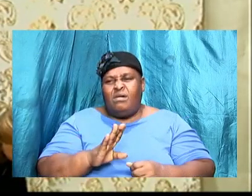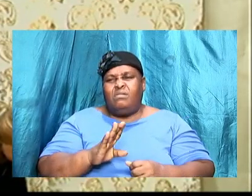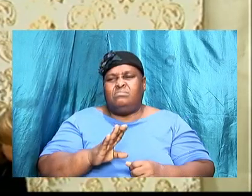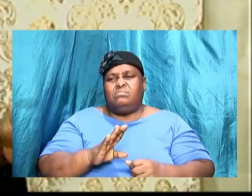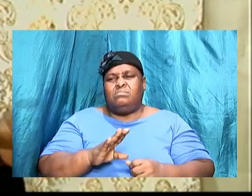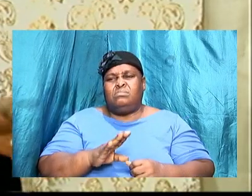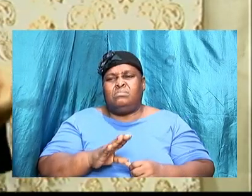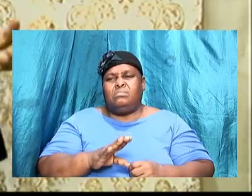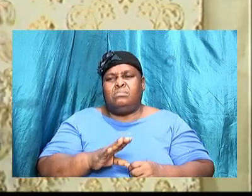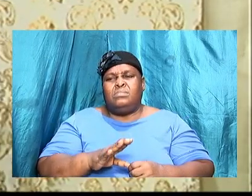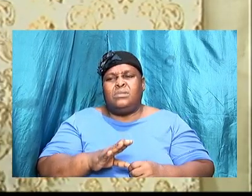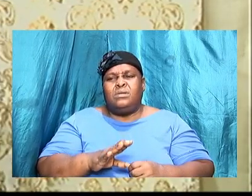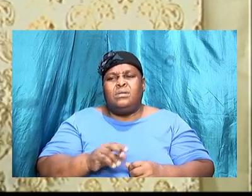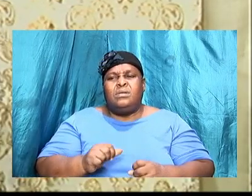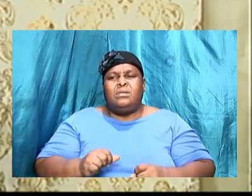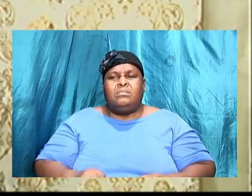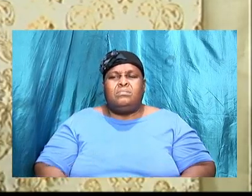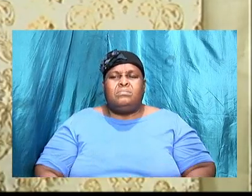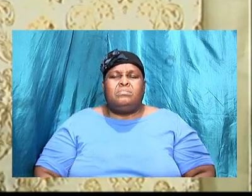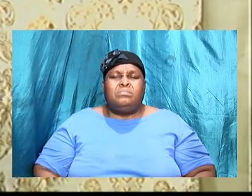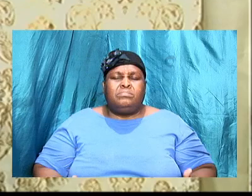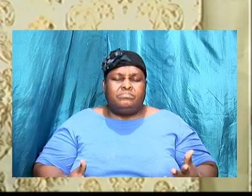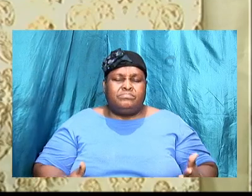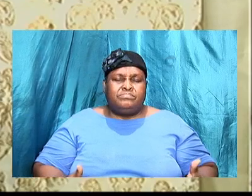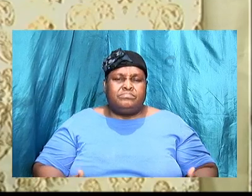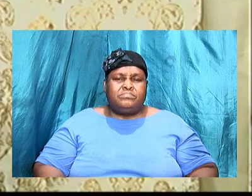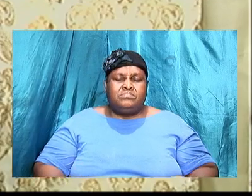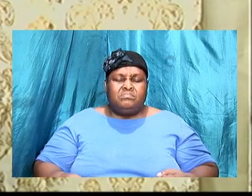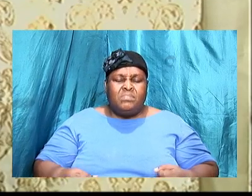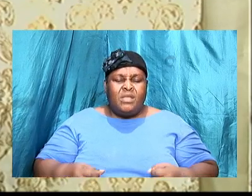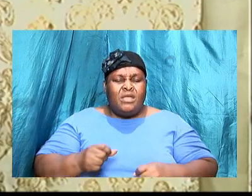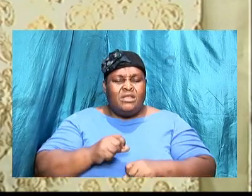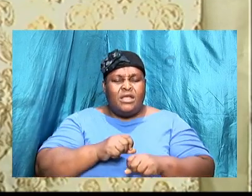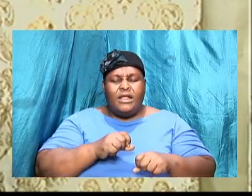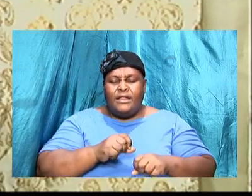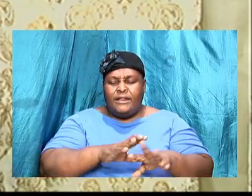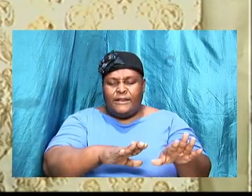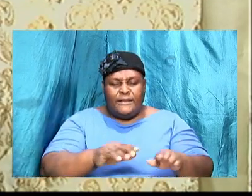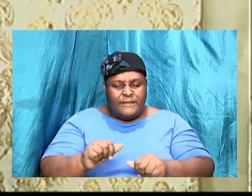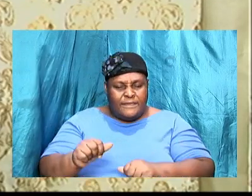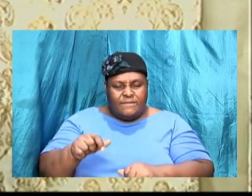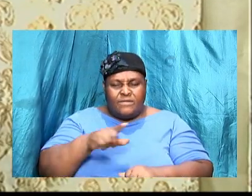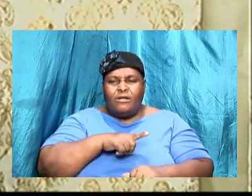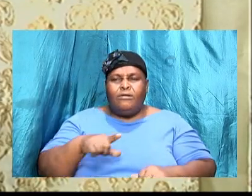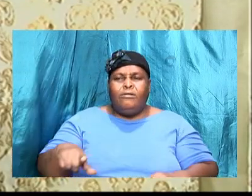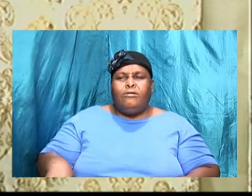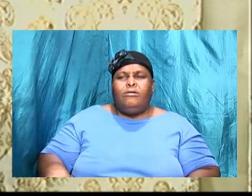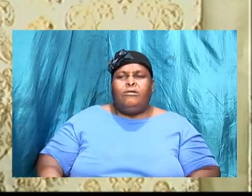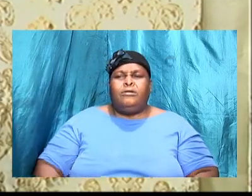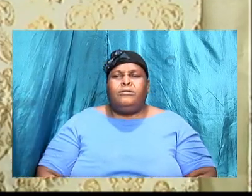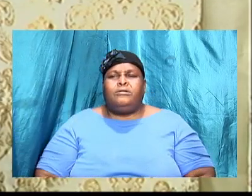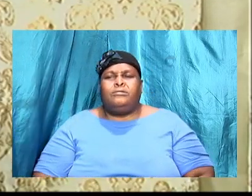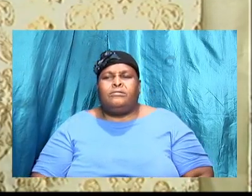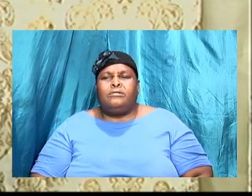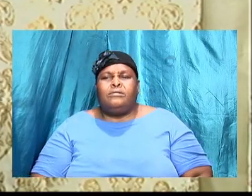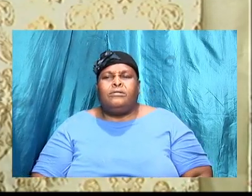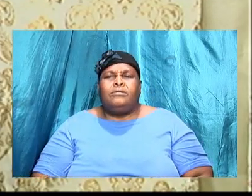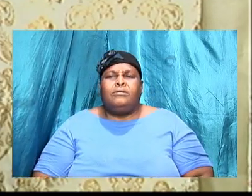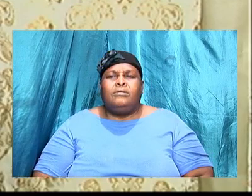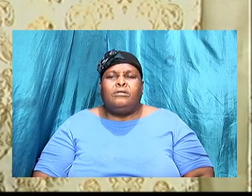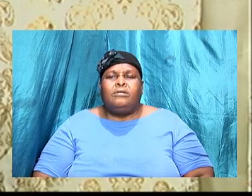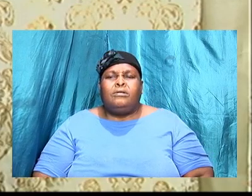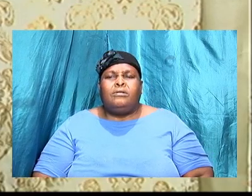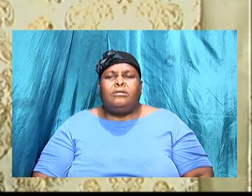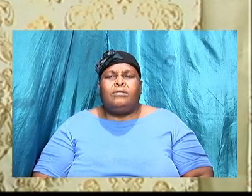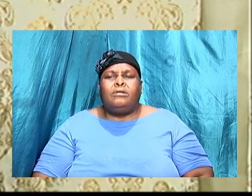and he flees the Lord and this is found in Judges 6 36 to 40 by flees in